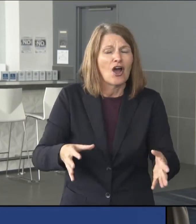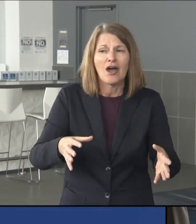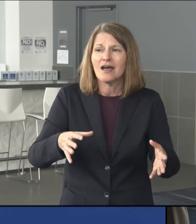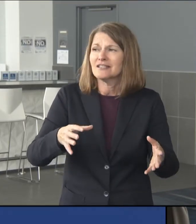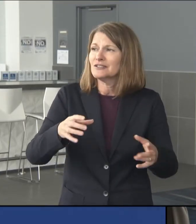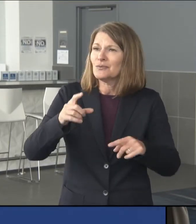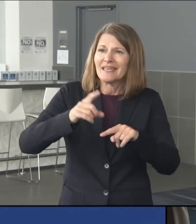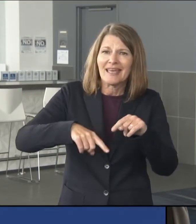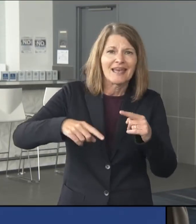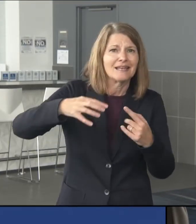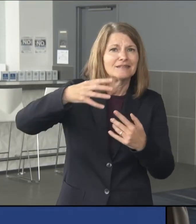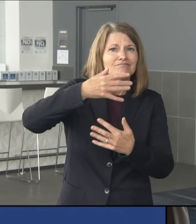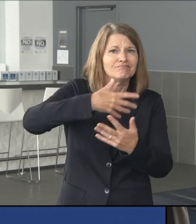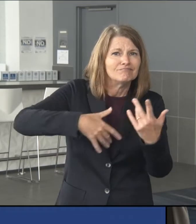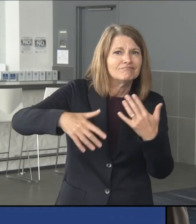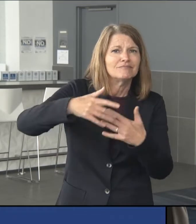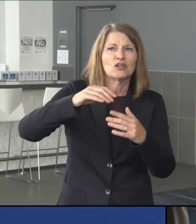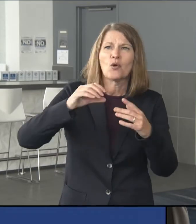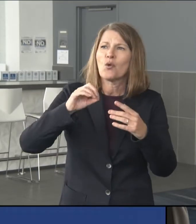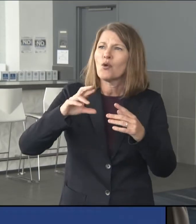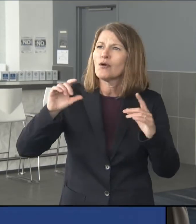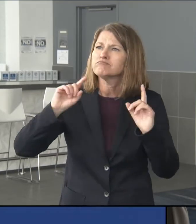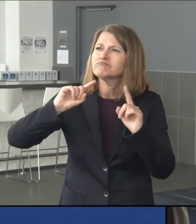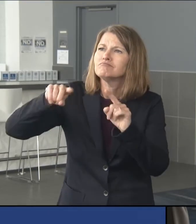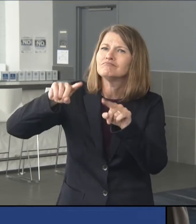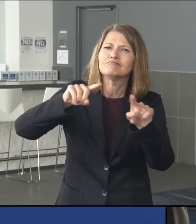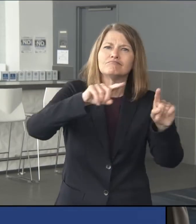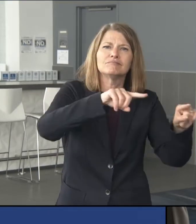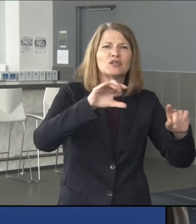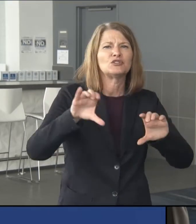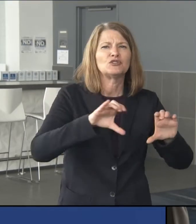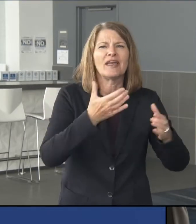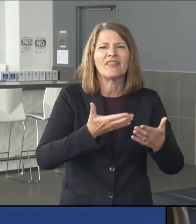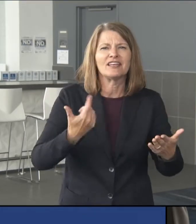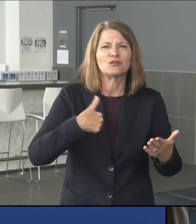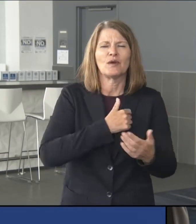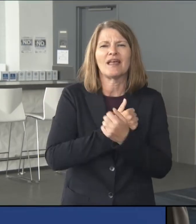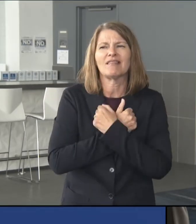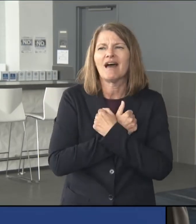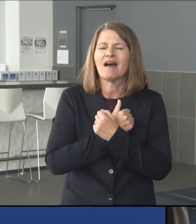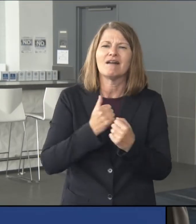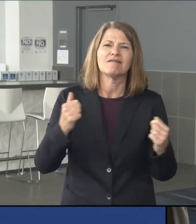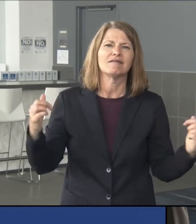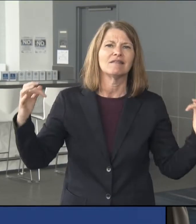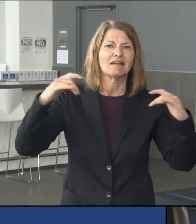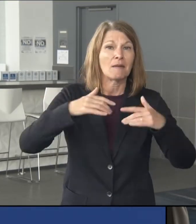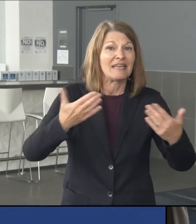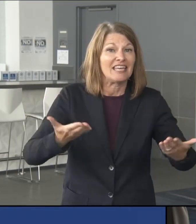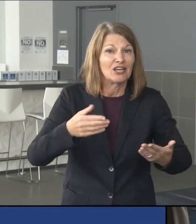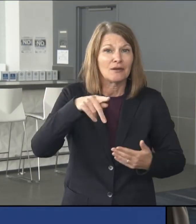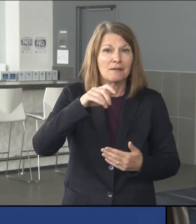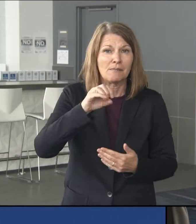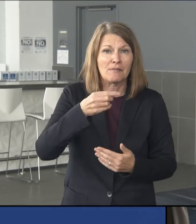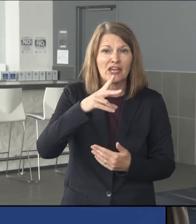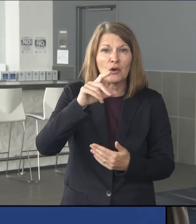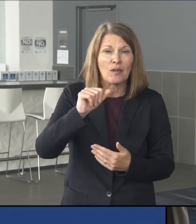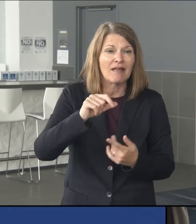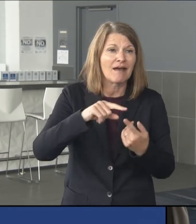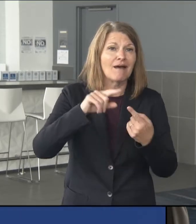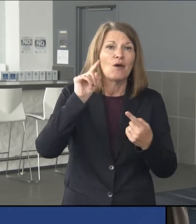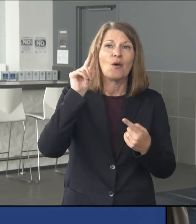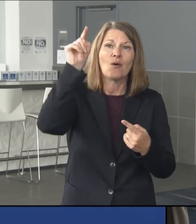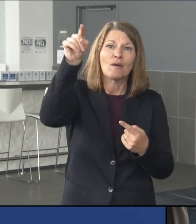doing so many things that we love, such as coming together at Pergoula or Beaver Stadium